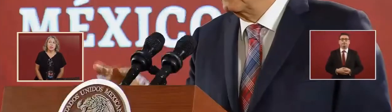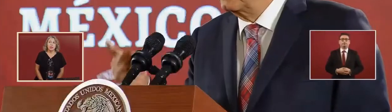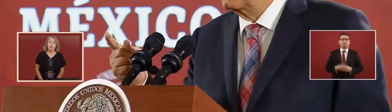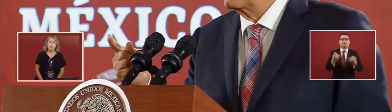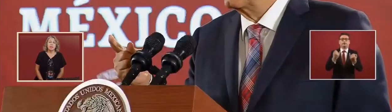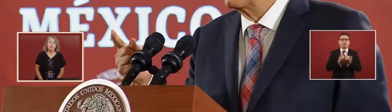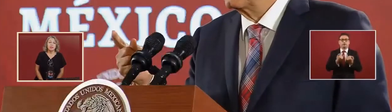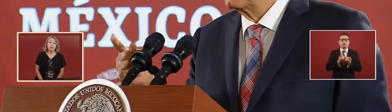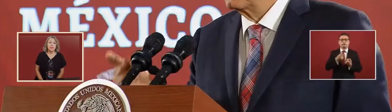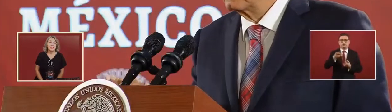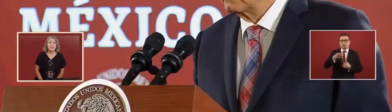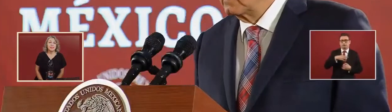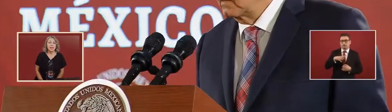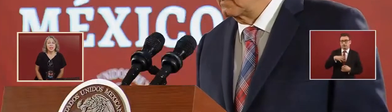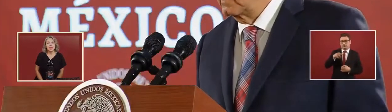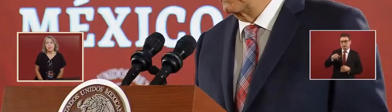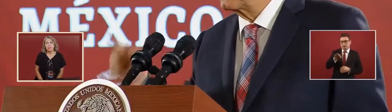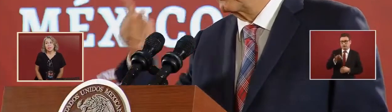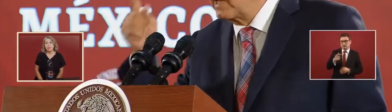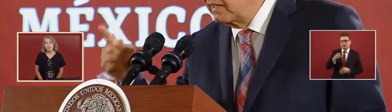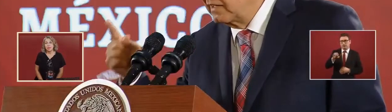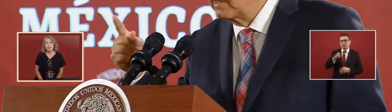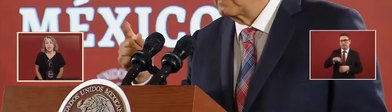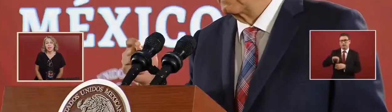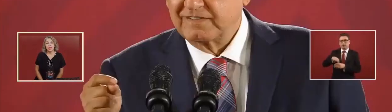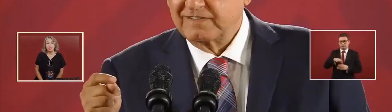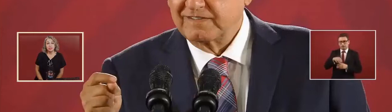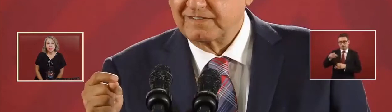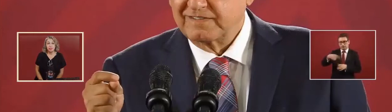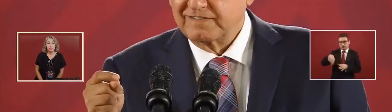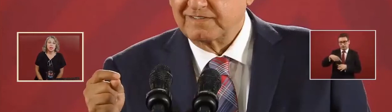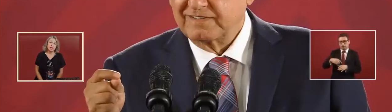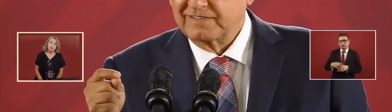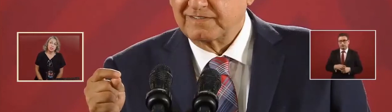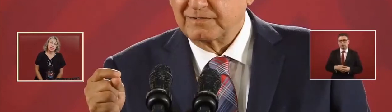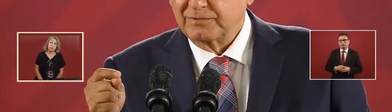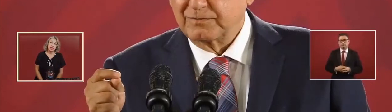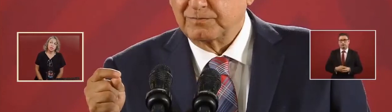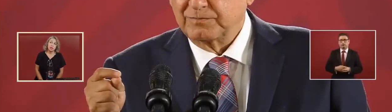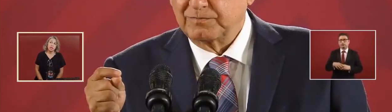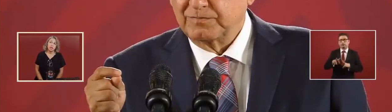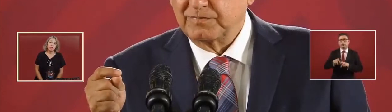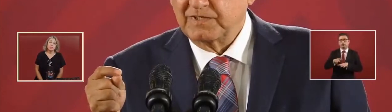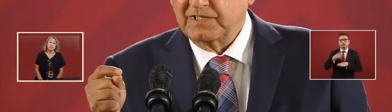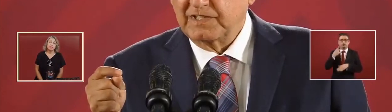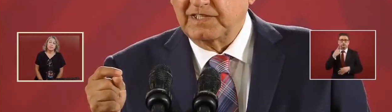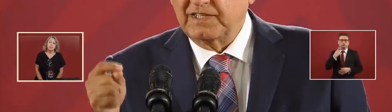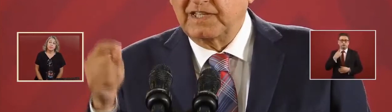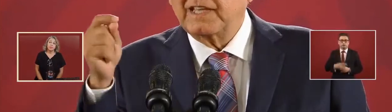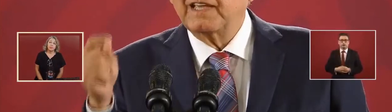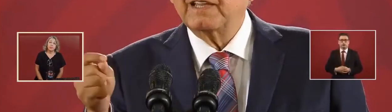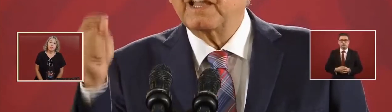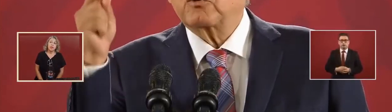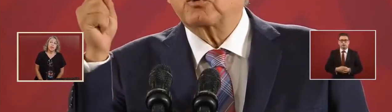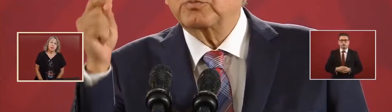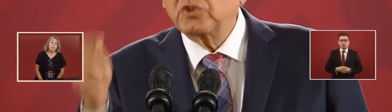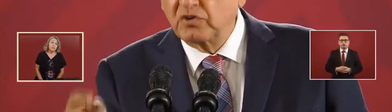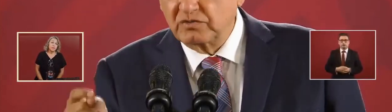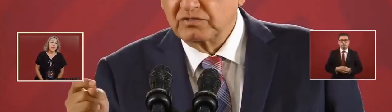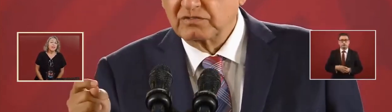elected district attorney, and that corruption